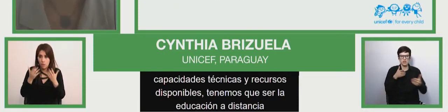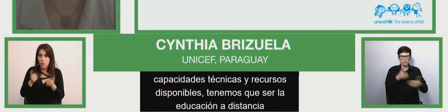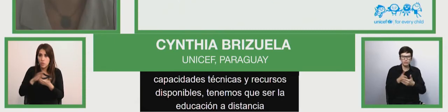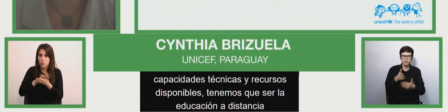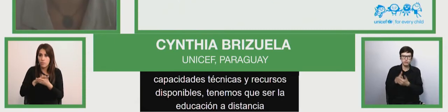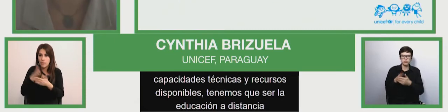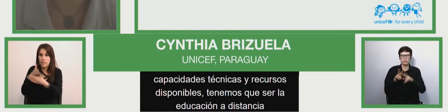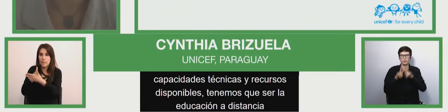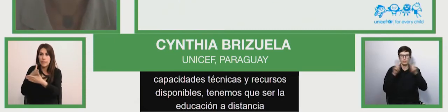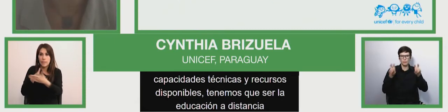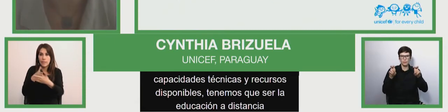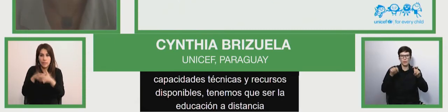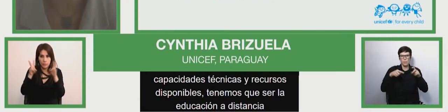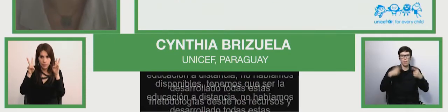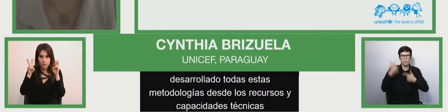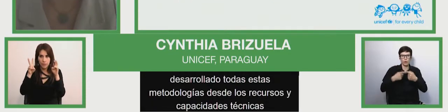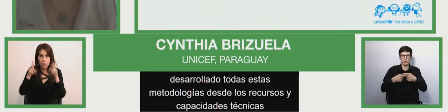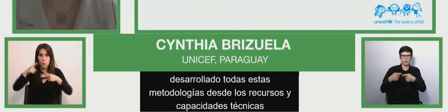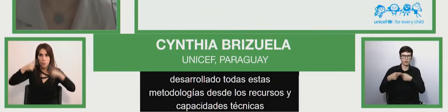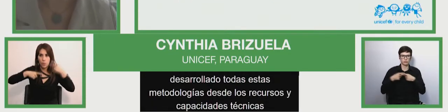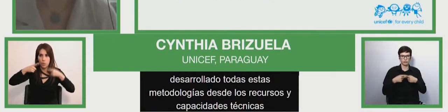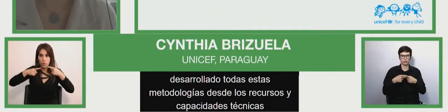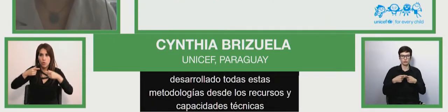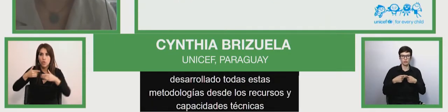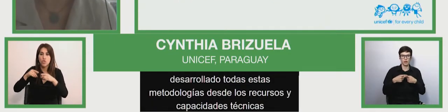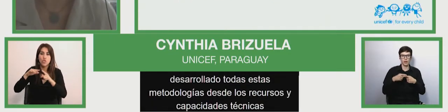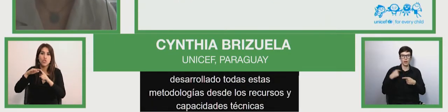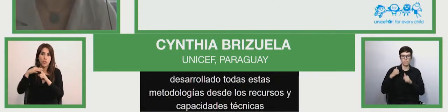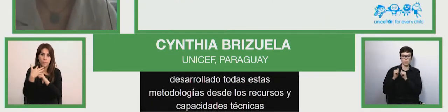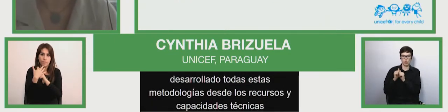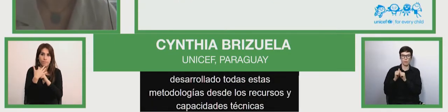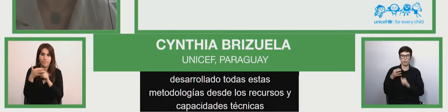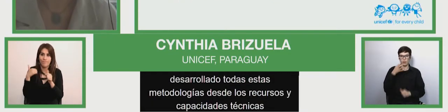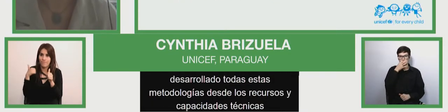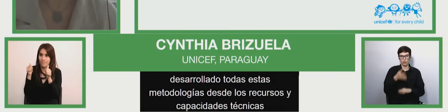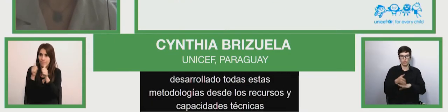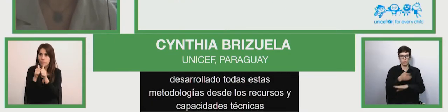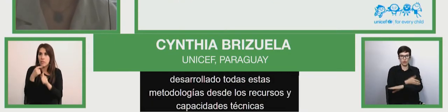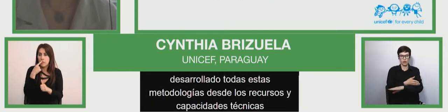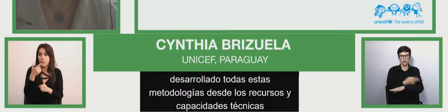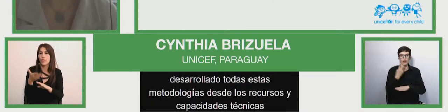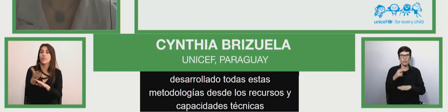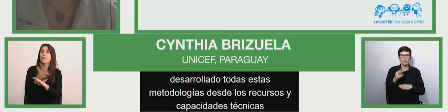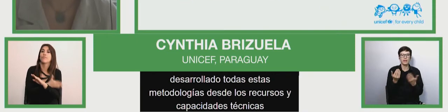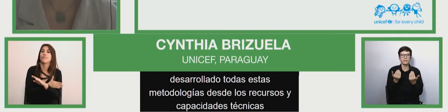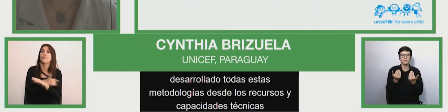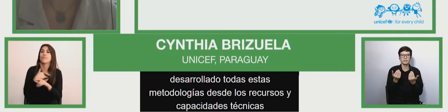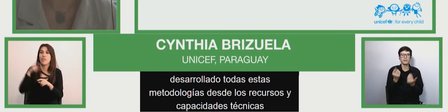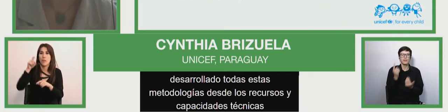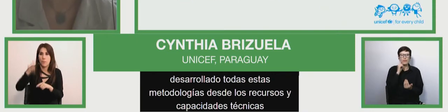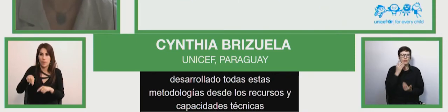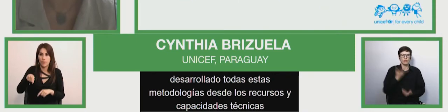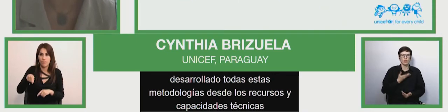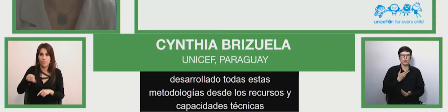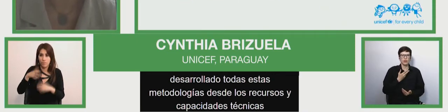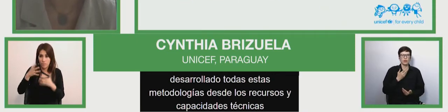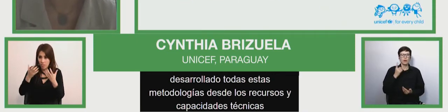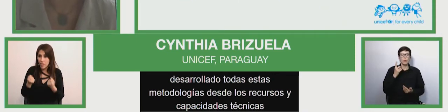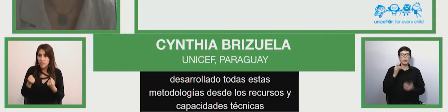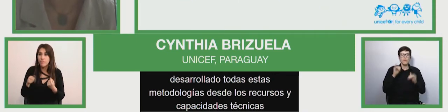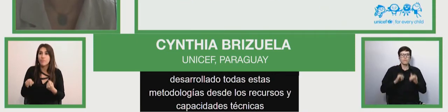social policies which make reference to made reference to by my colleagues we've got the need to have integrated